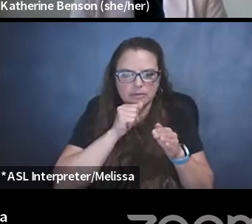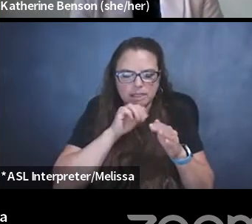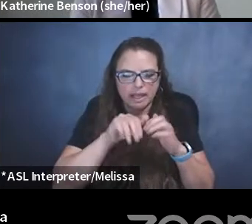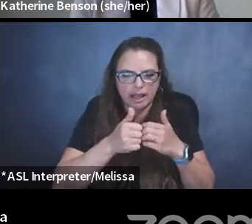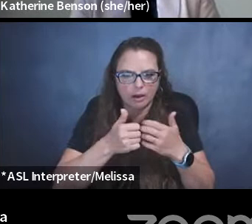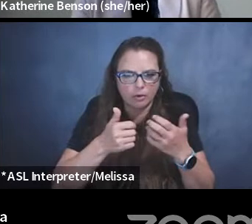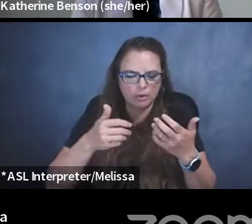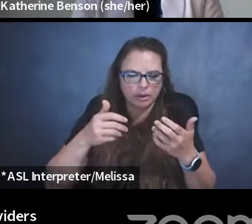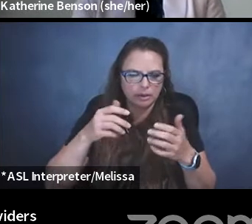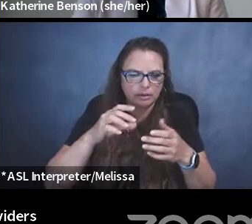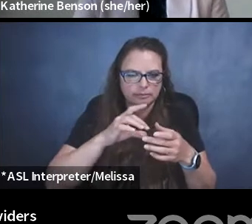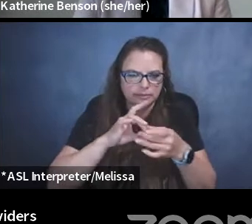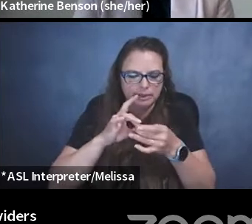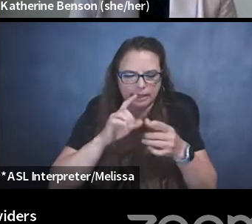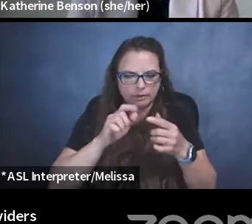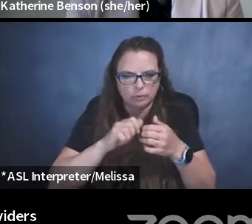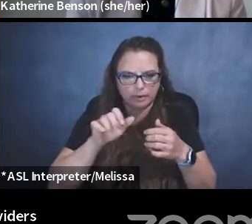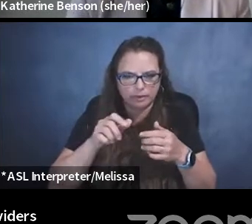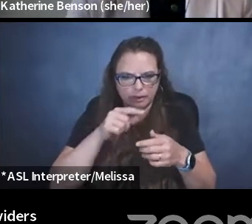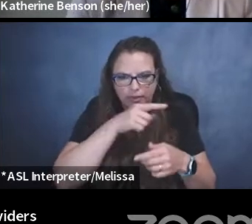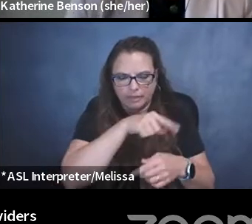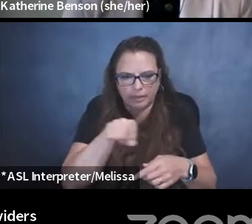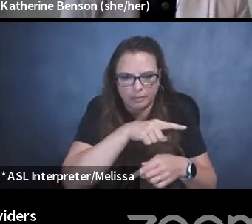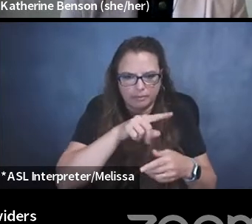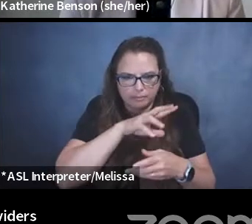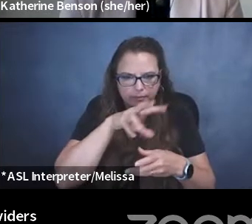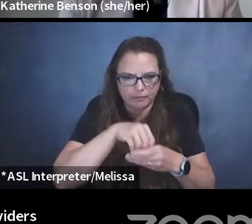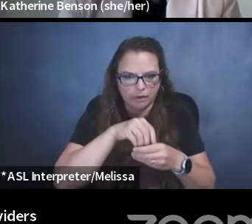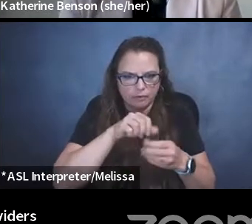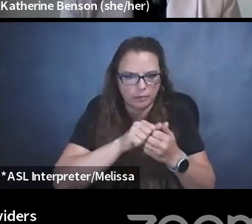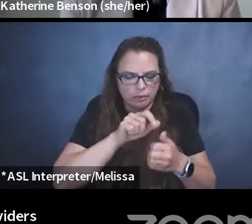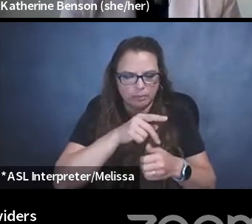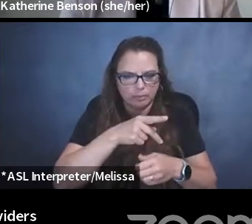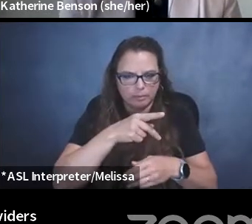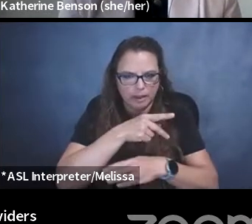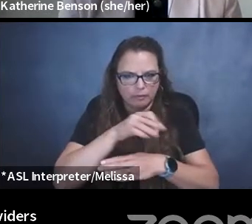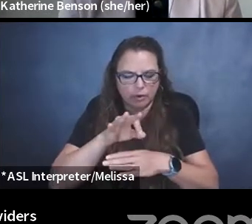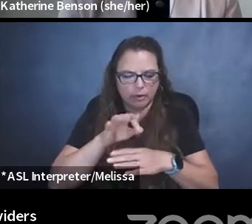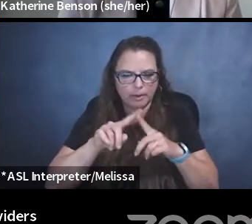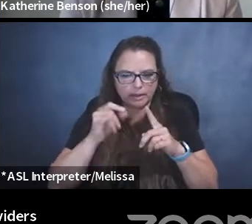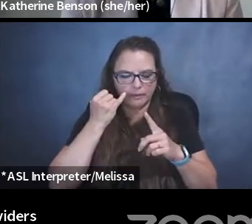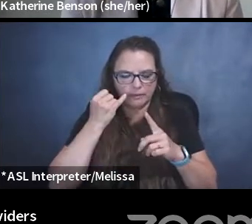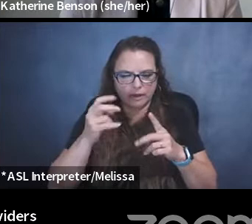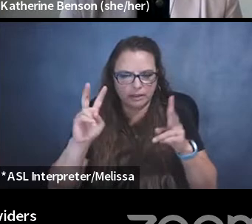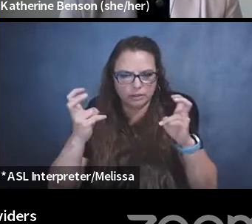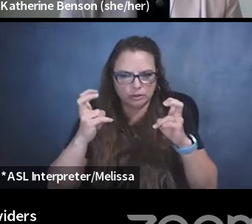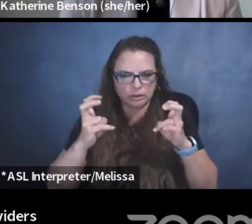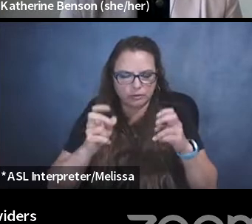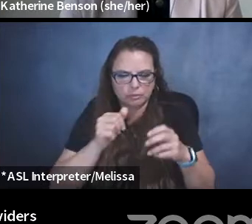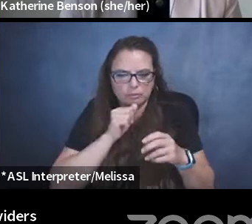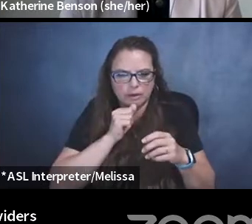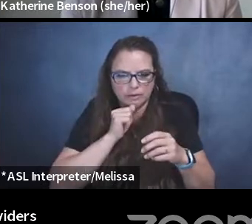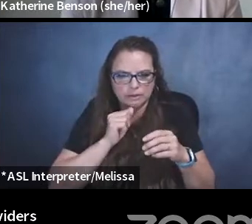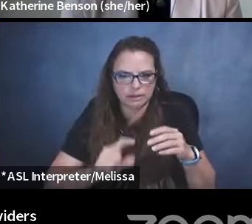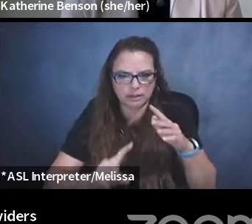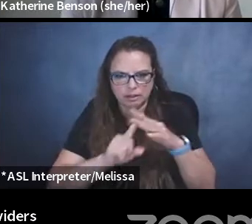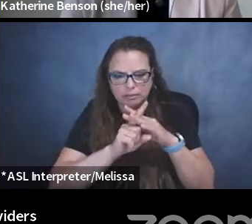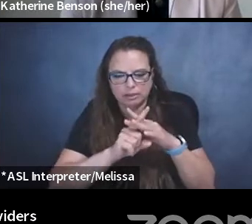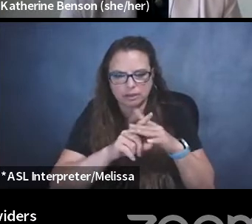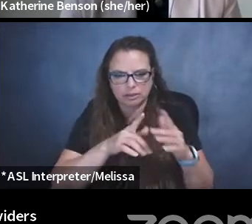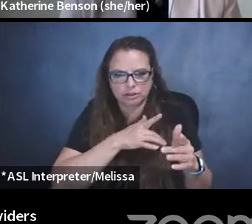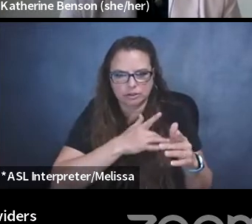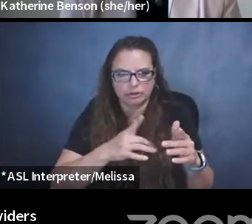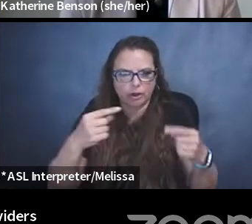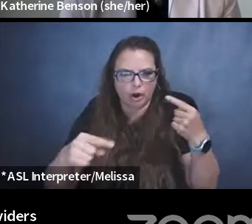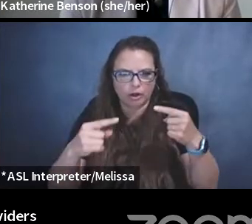that platform. And then if an issue of privacy arises, generally, the arguments are, well, I